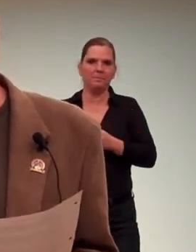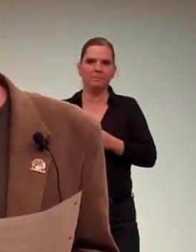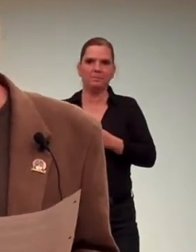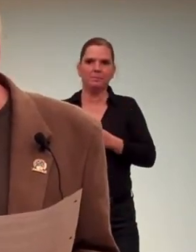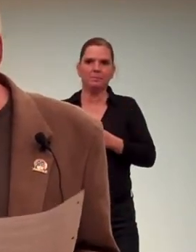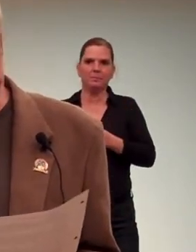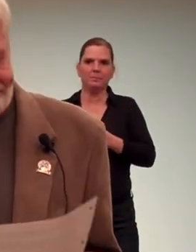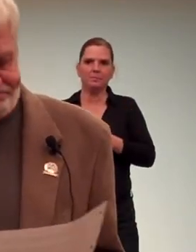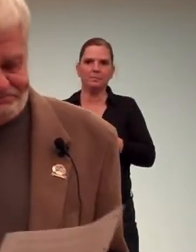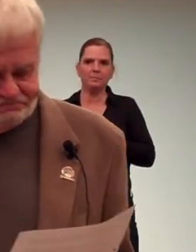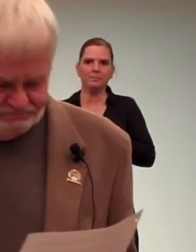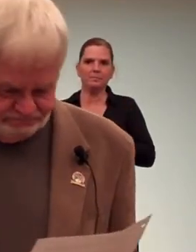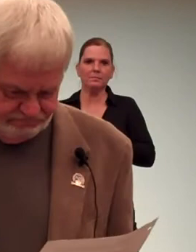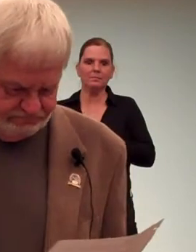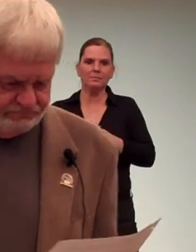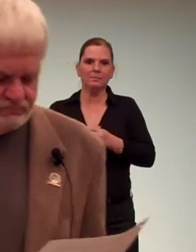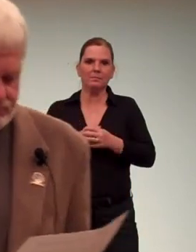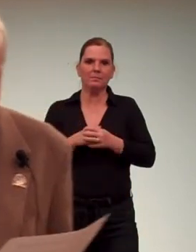Okay?